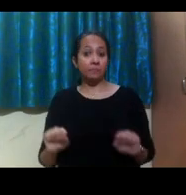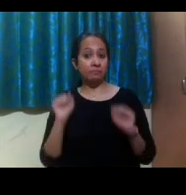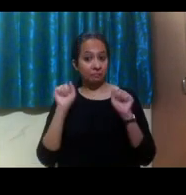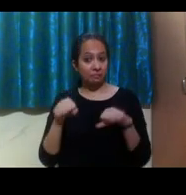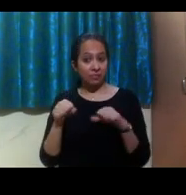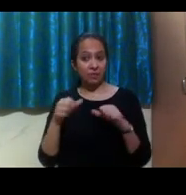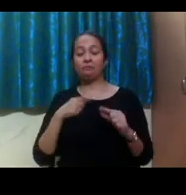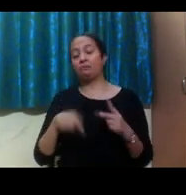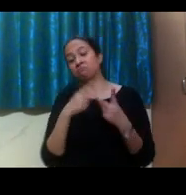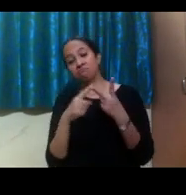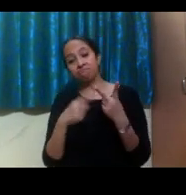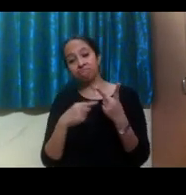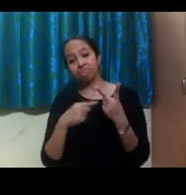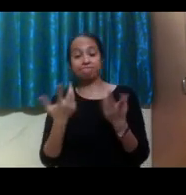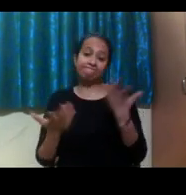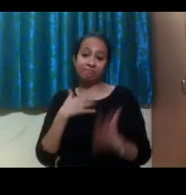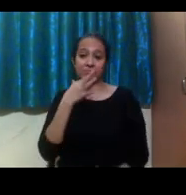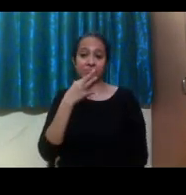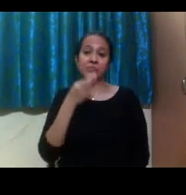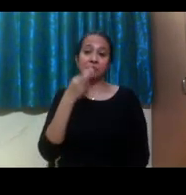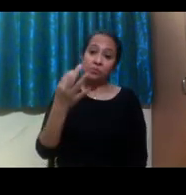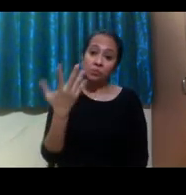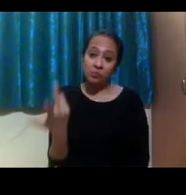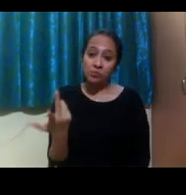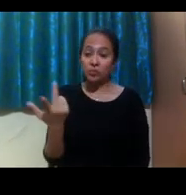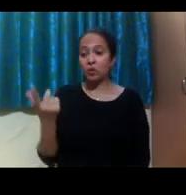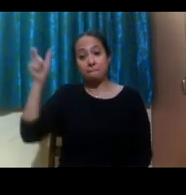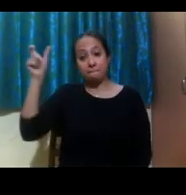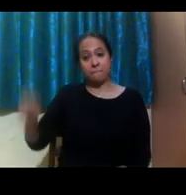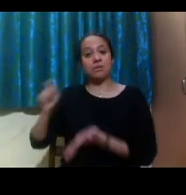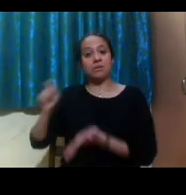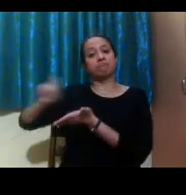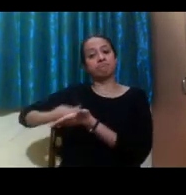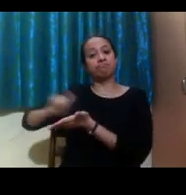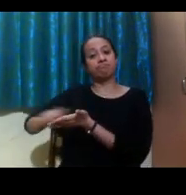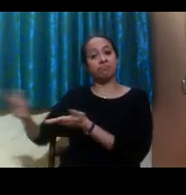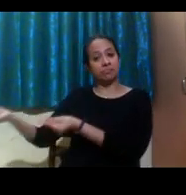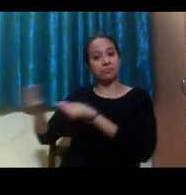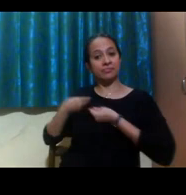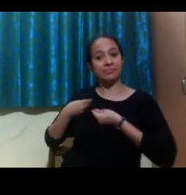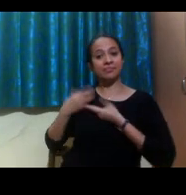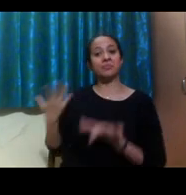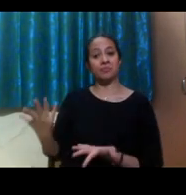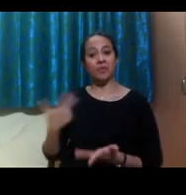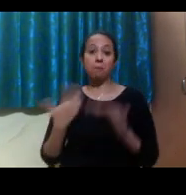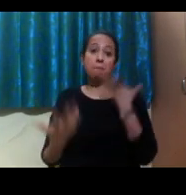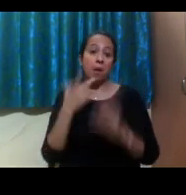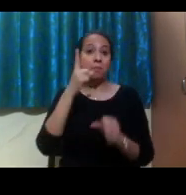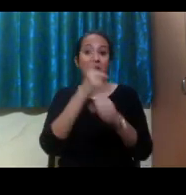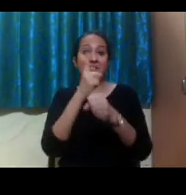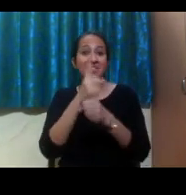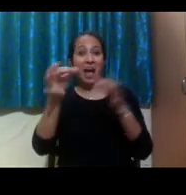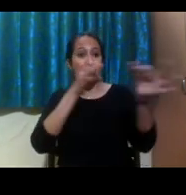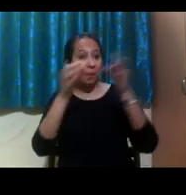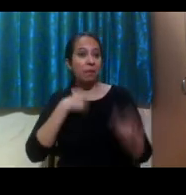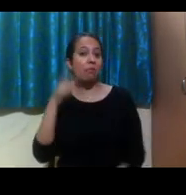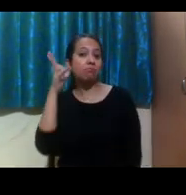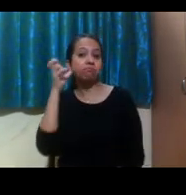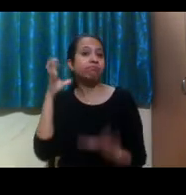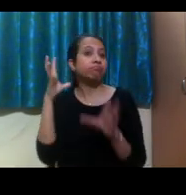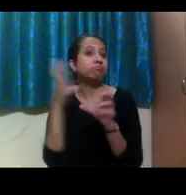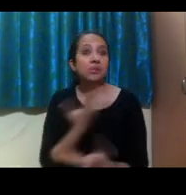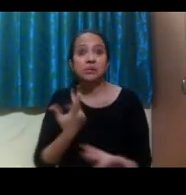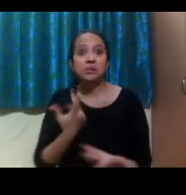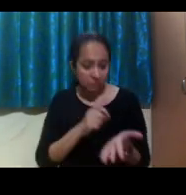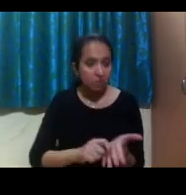for, you know, like, I can ask for a note taker, just in case I cannot hear the professor during class or something like that. So I